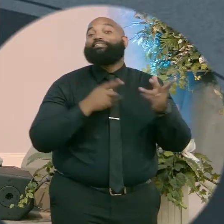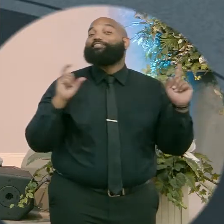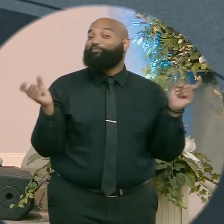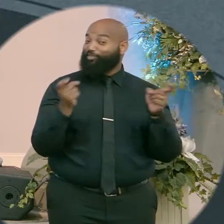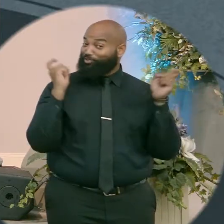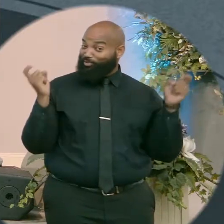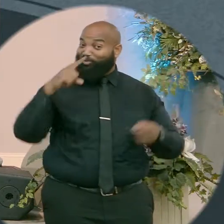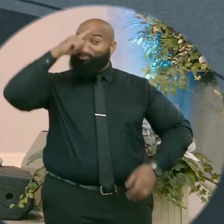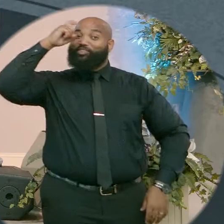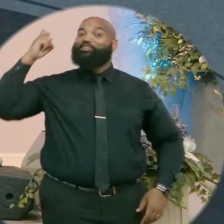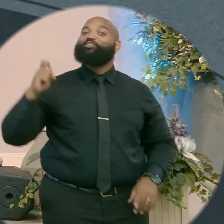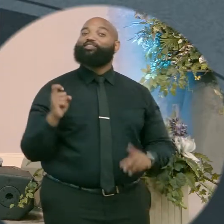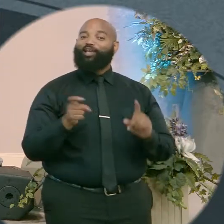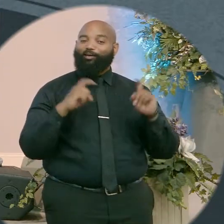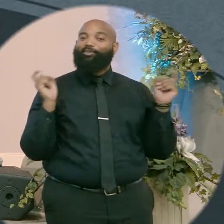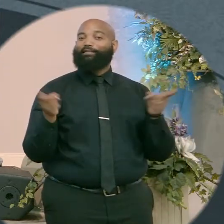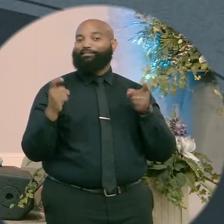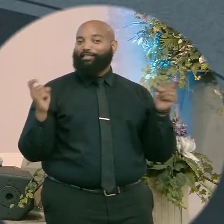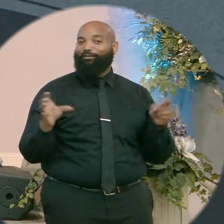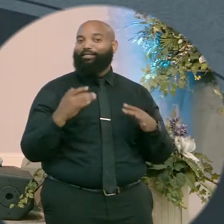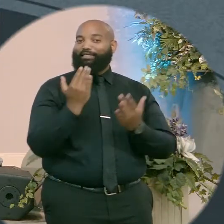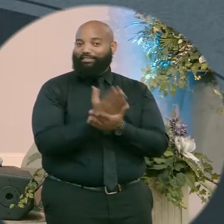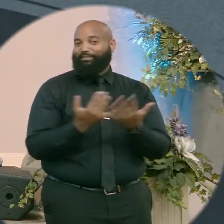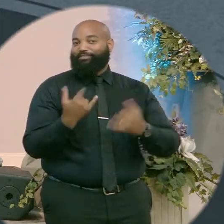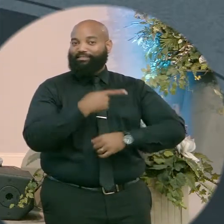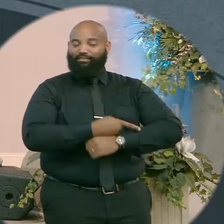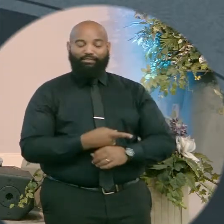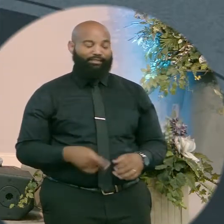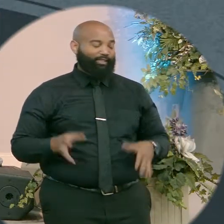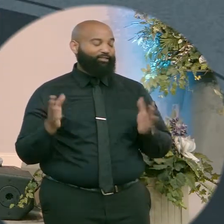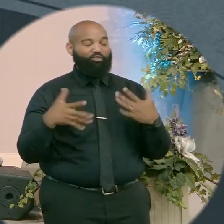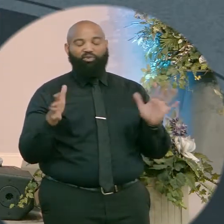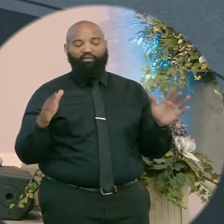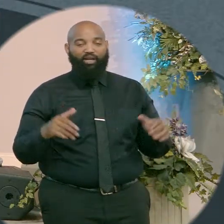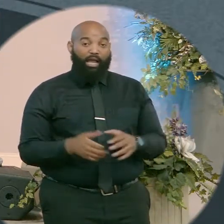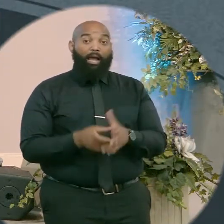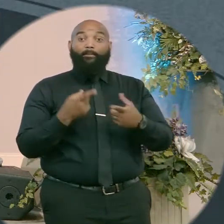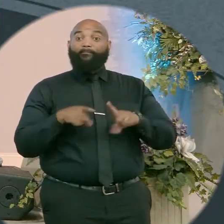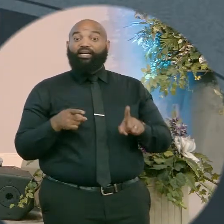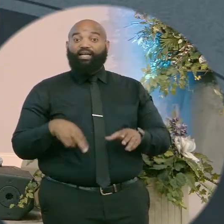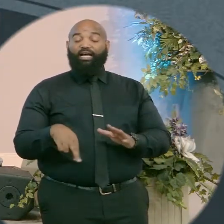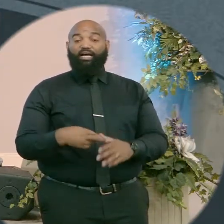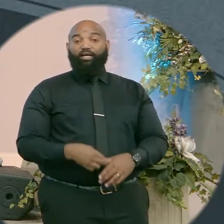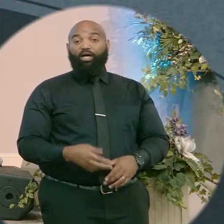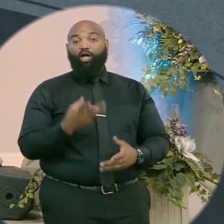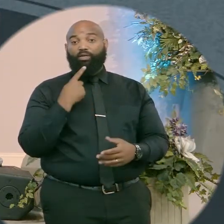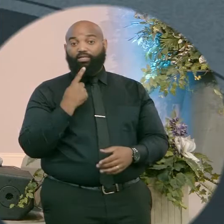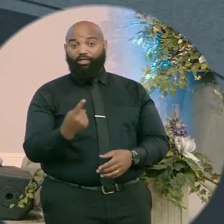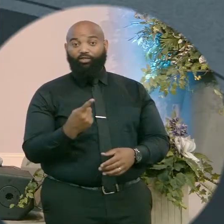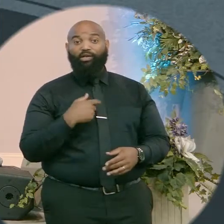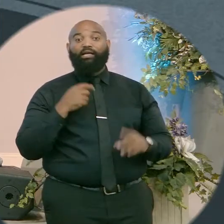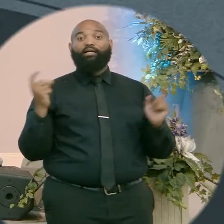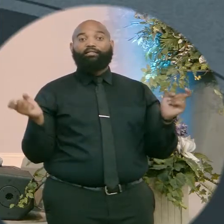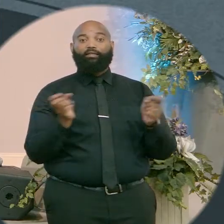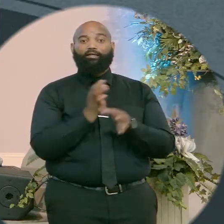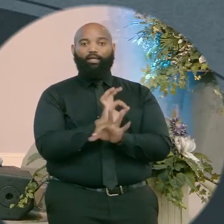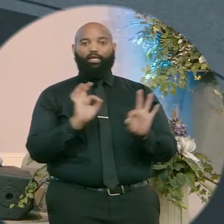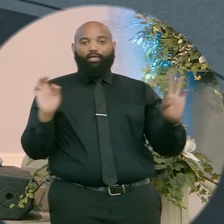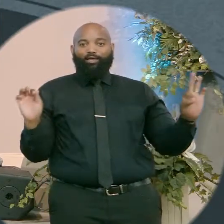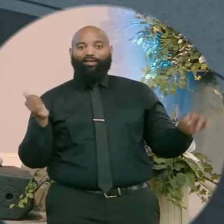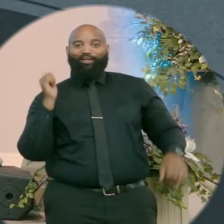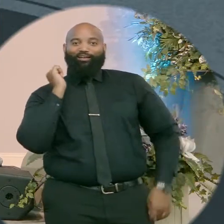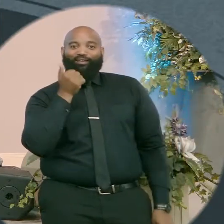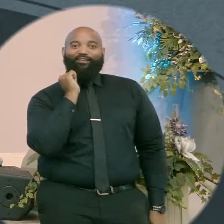And some people celebrate it today. And I ain't here to fuss with you about none of that. But here's what I want to remind you is that a Christian, I get to celebrate freedom every day.